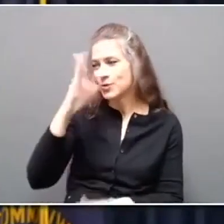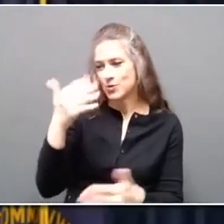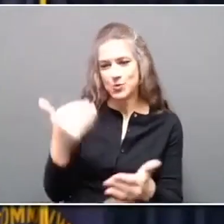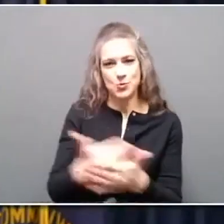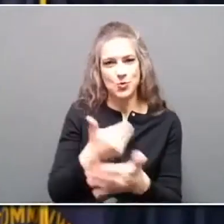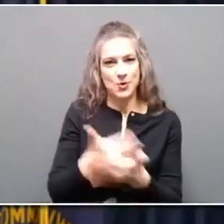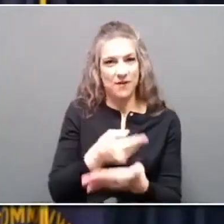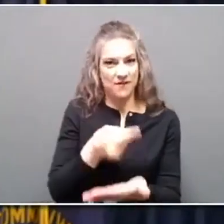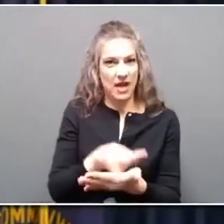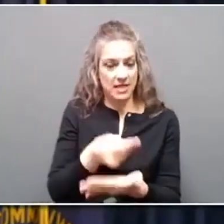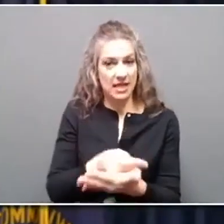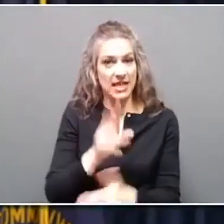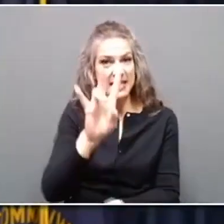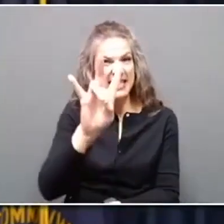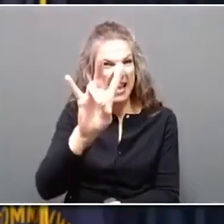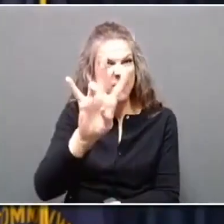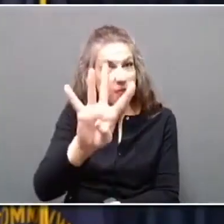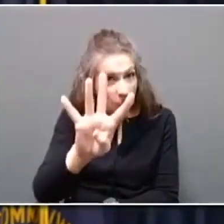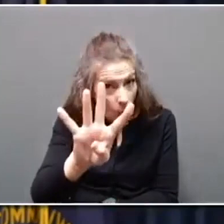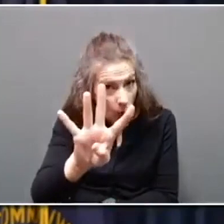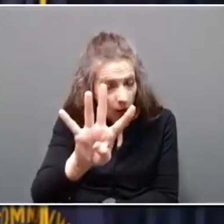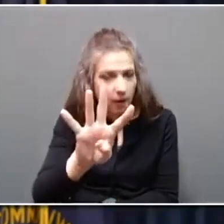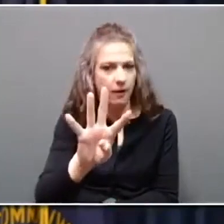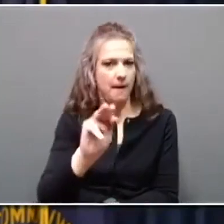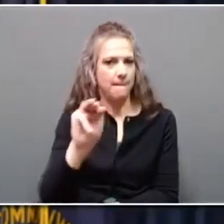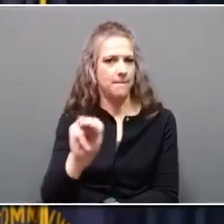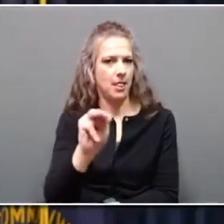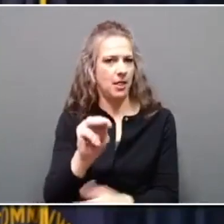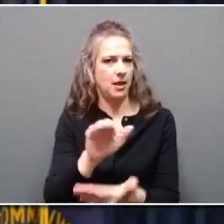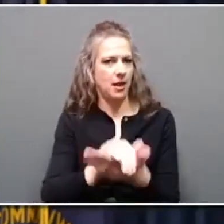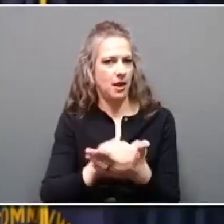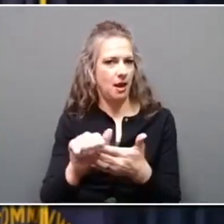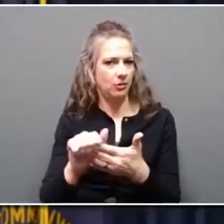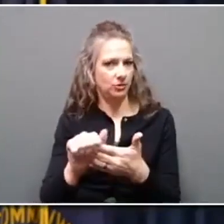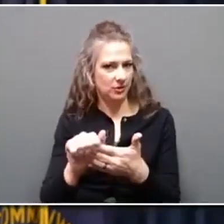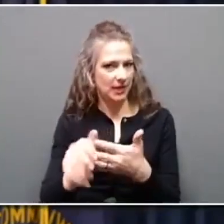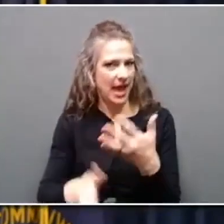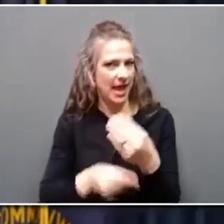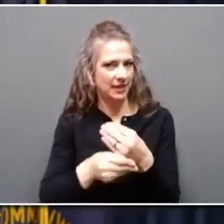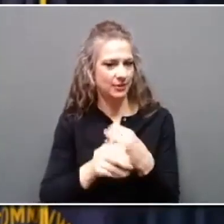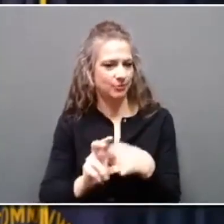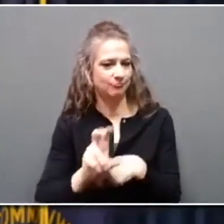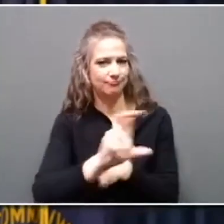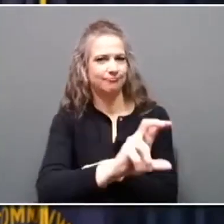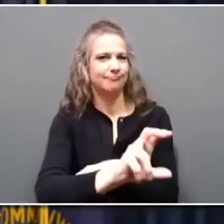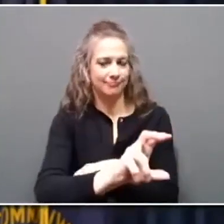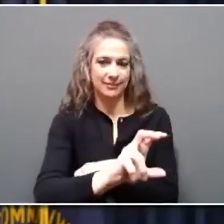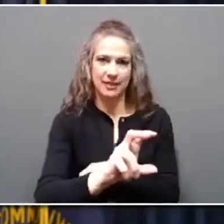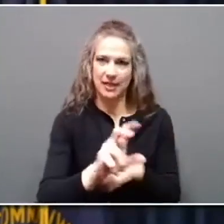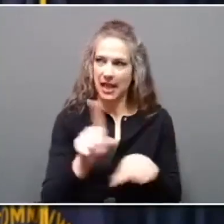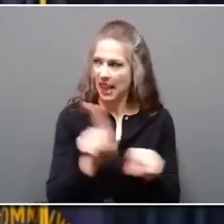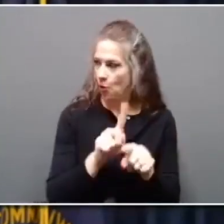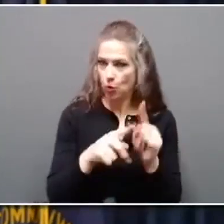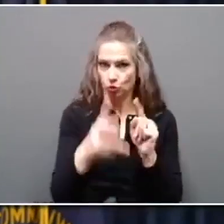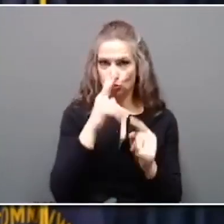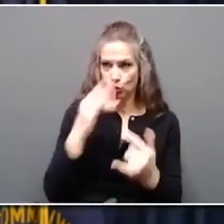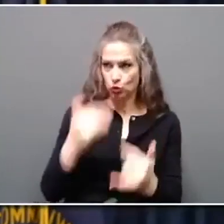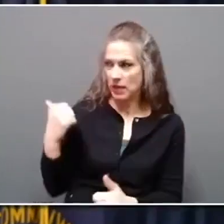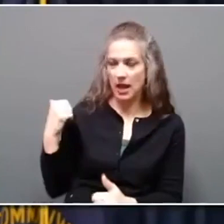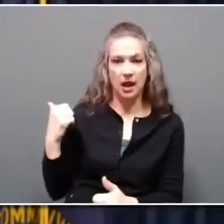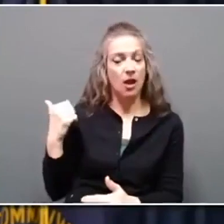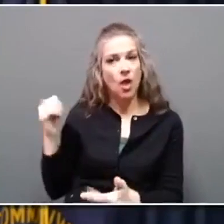$74 million additional put to work like what you've seen today, protecting our communities.